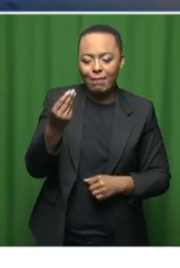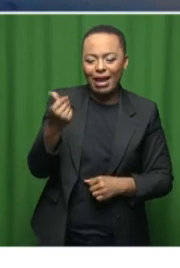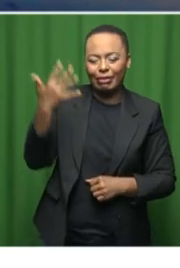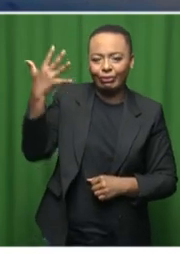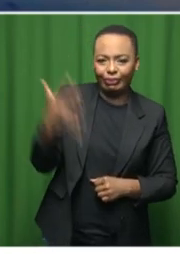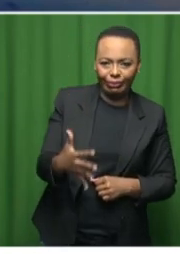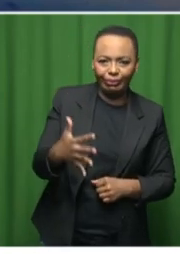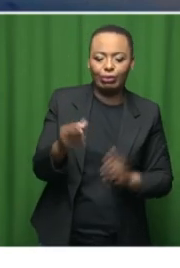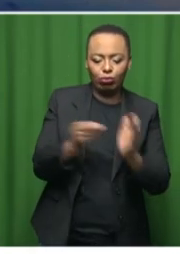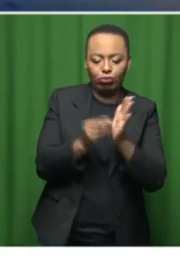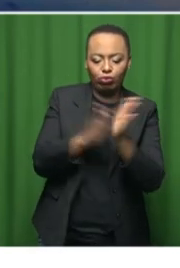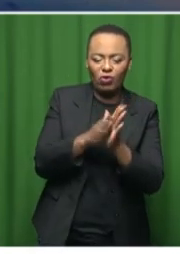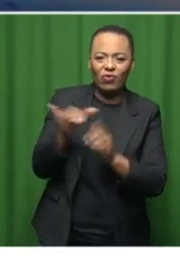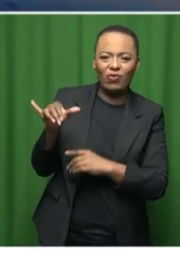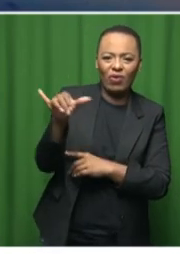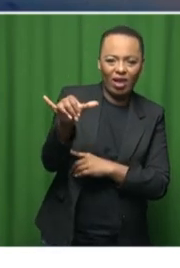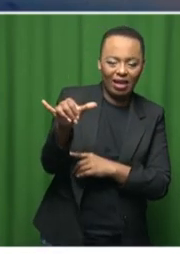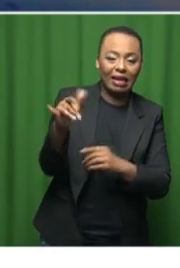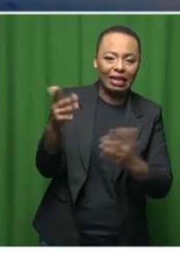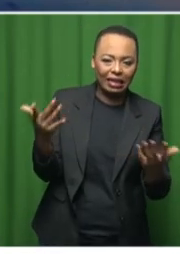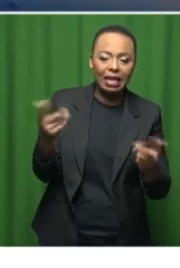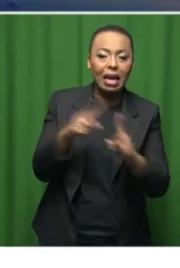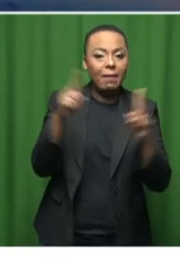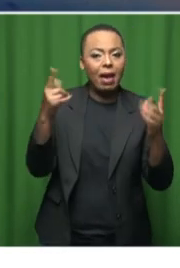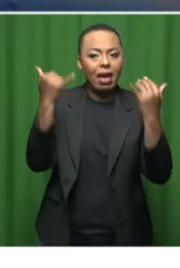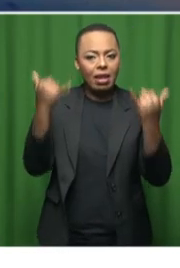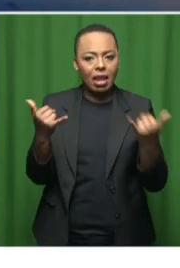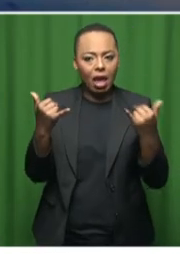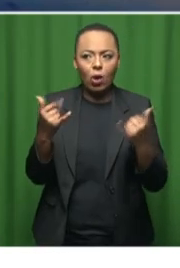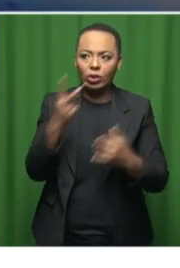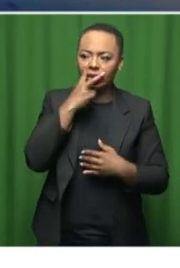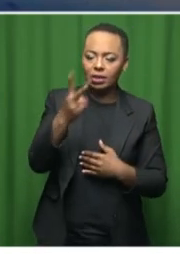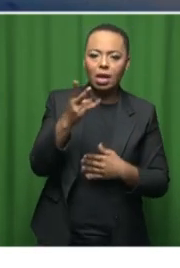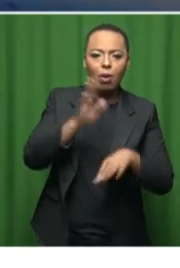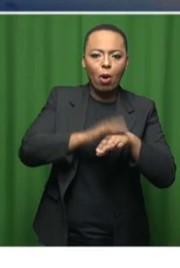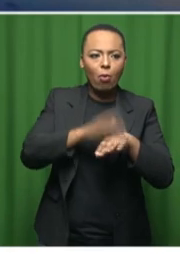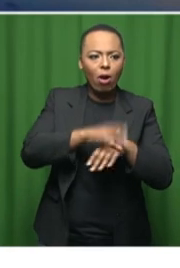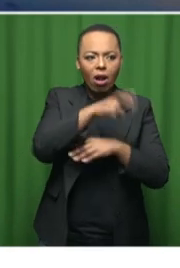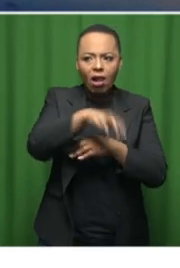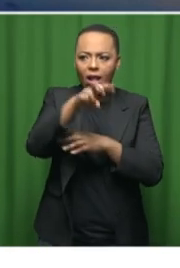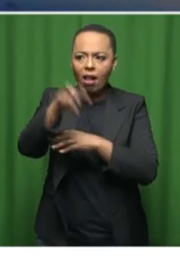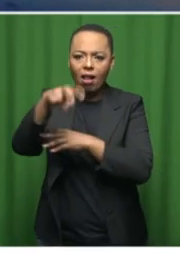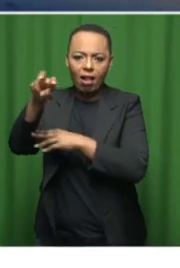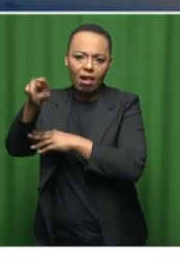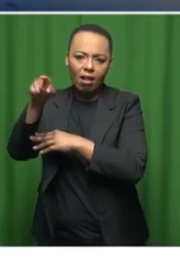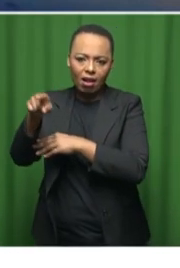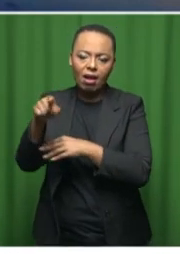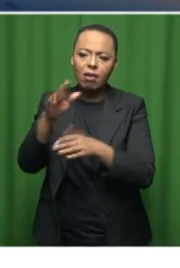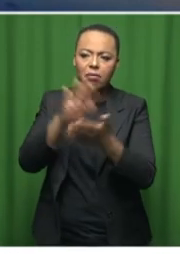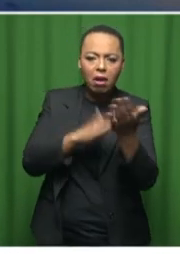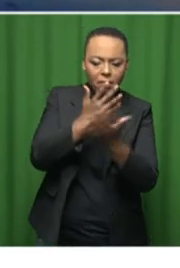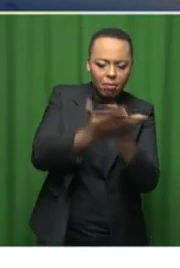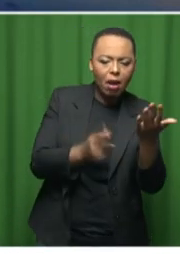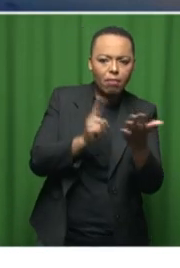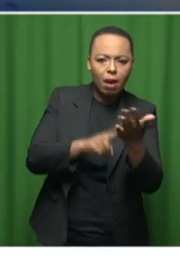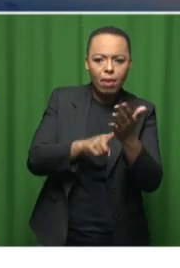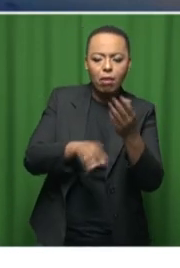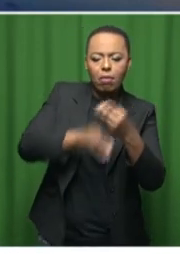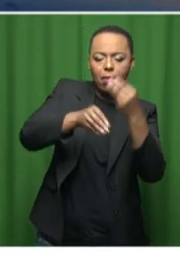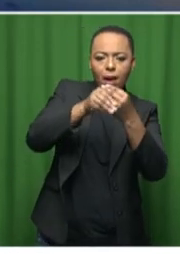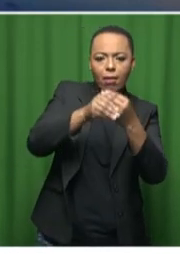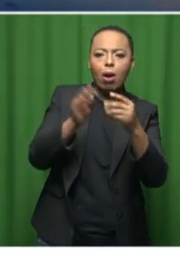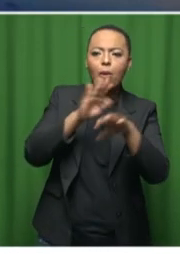believe that after, now that we are seeing more slots being taken, more airlines introducing